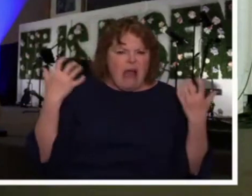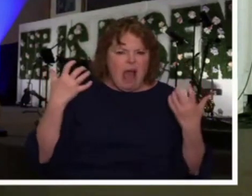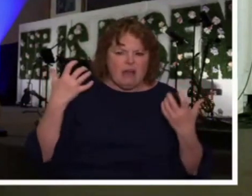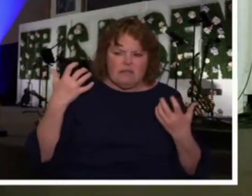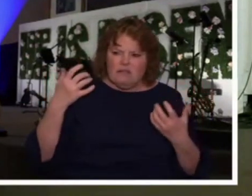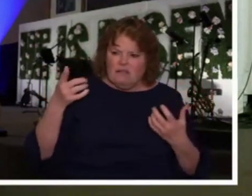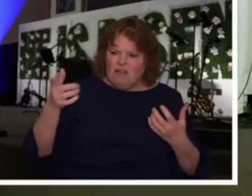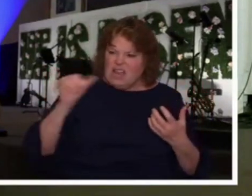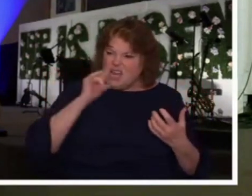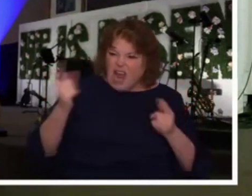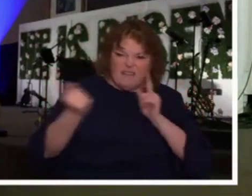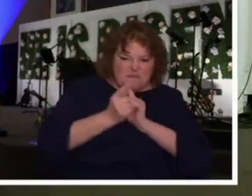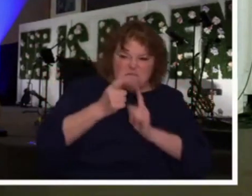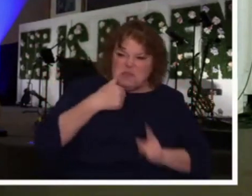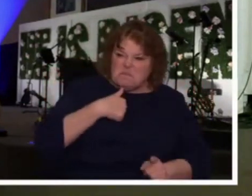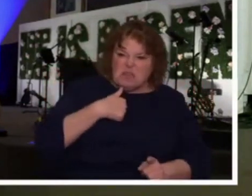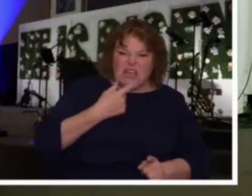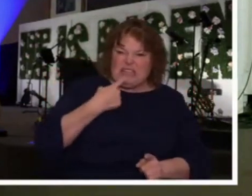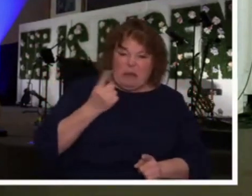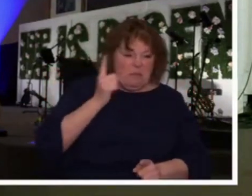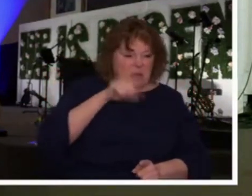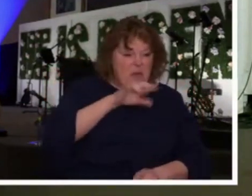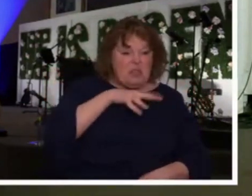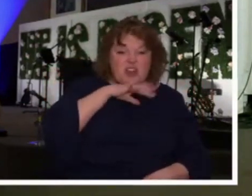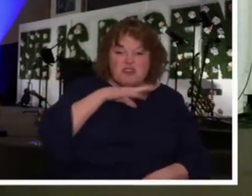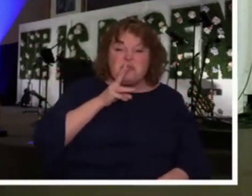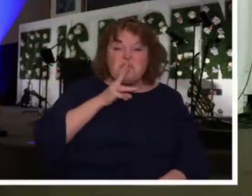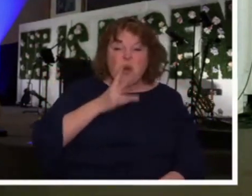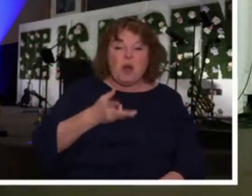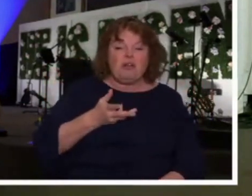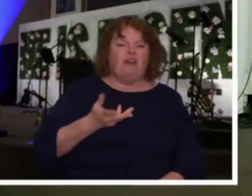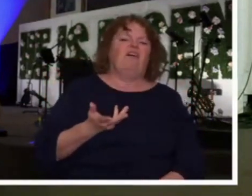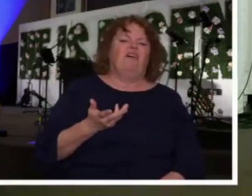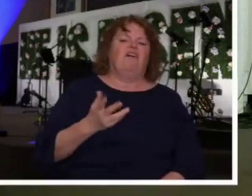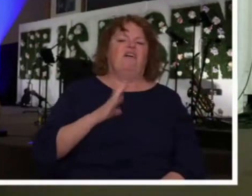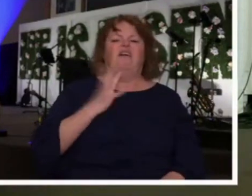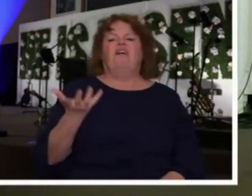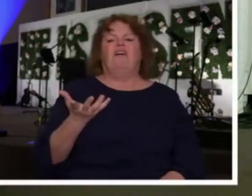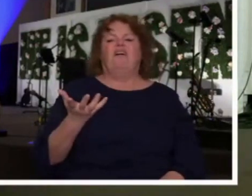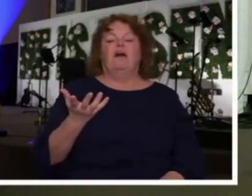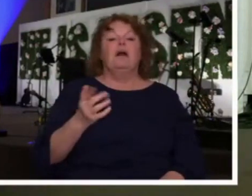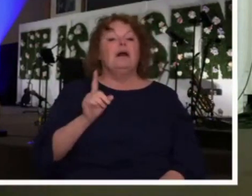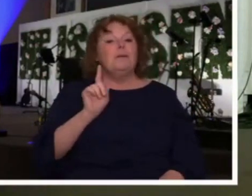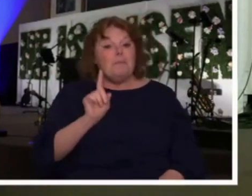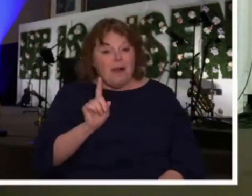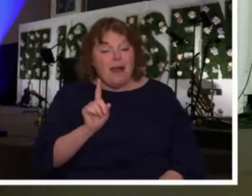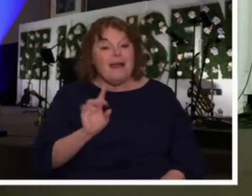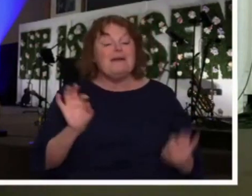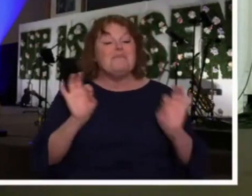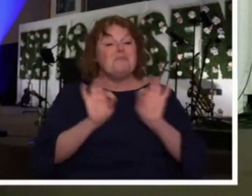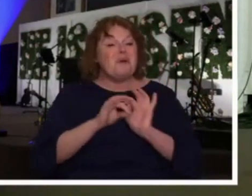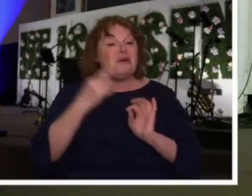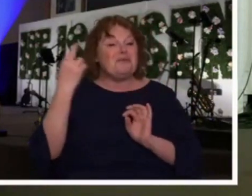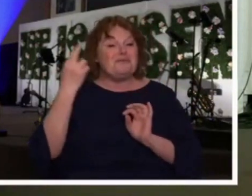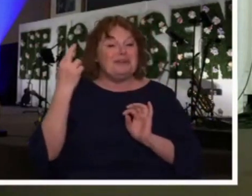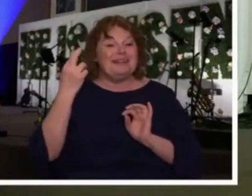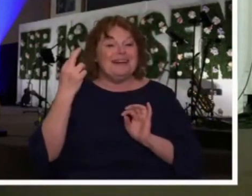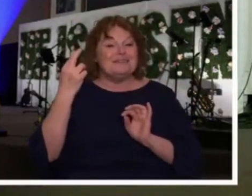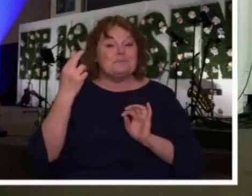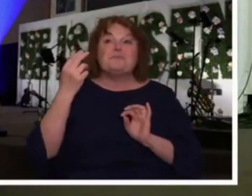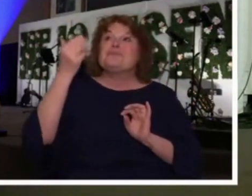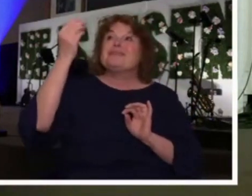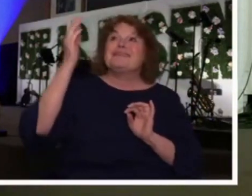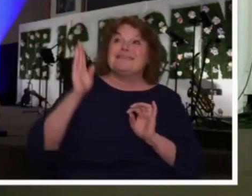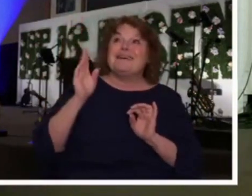But within that, there was a spiritual lesson that was being taught to him that I believe is important for all of us. God